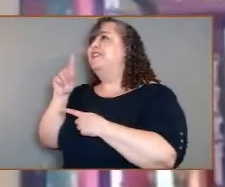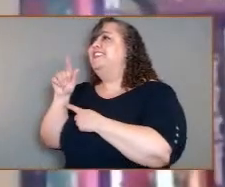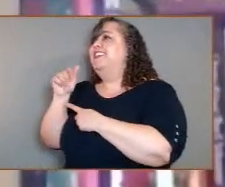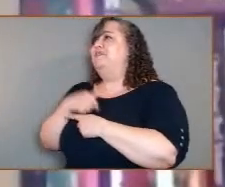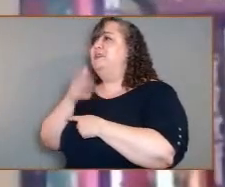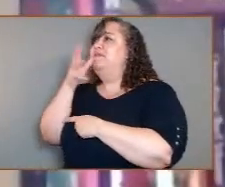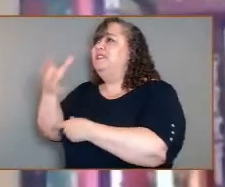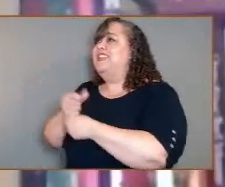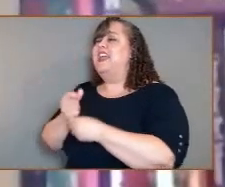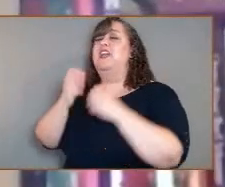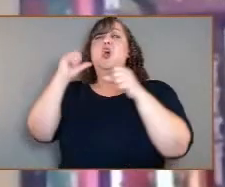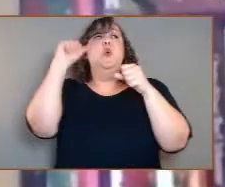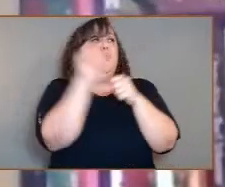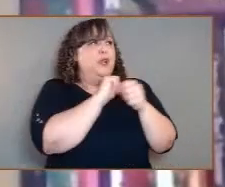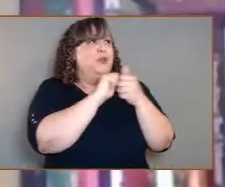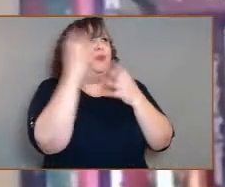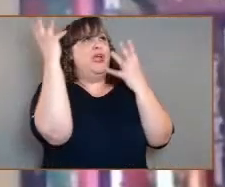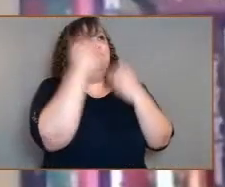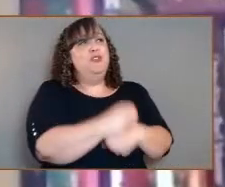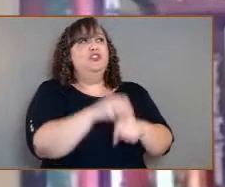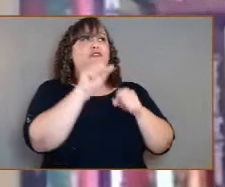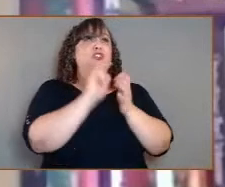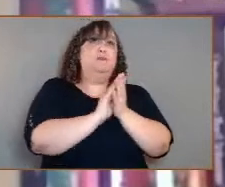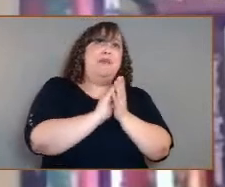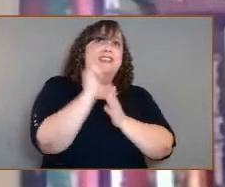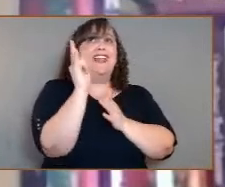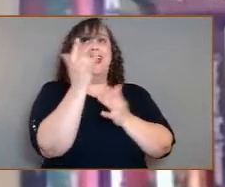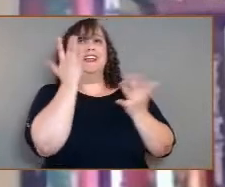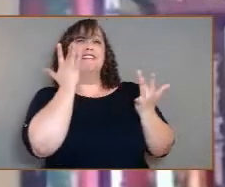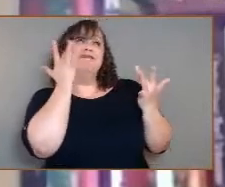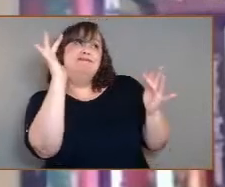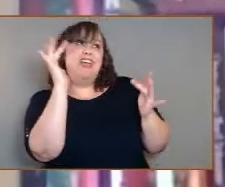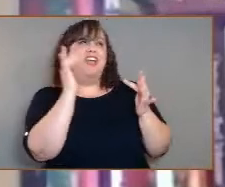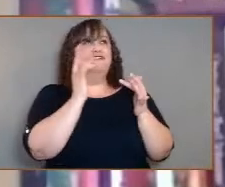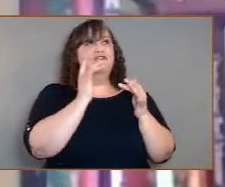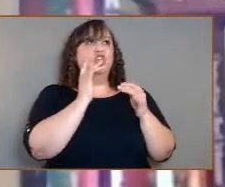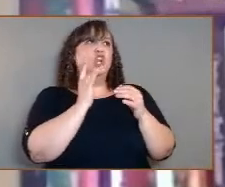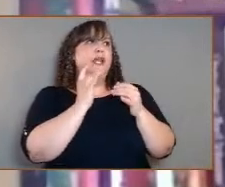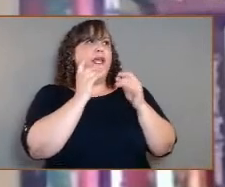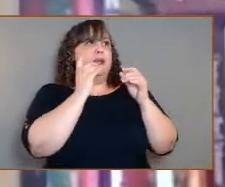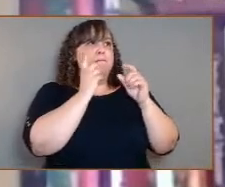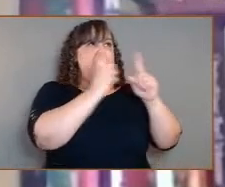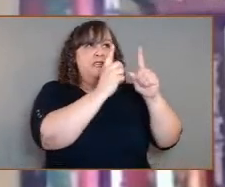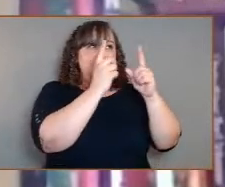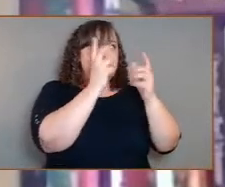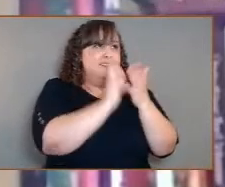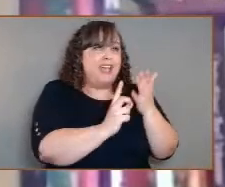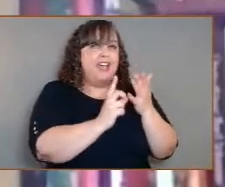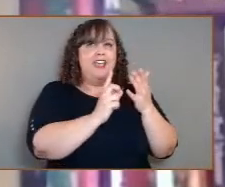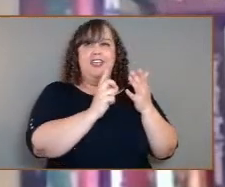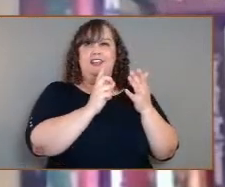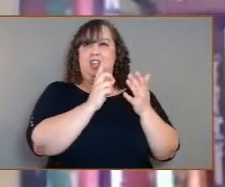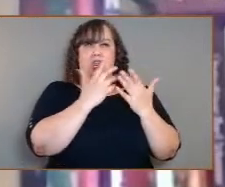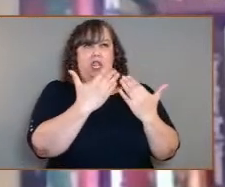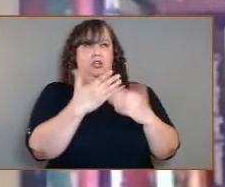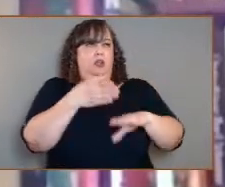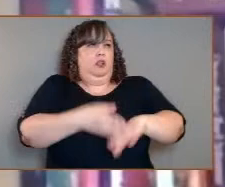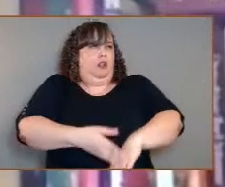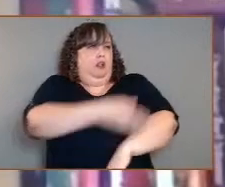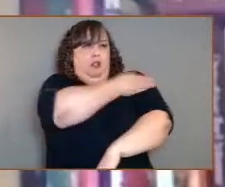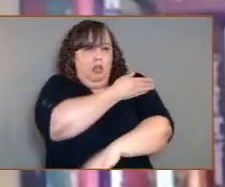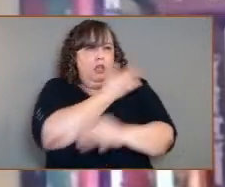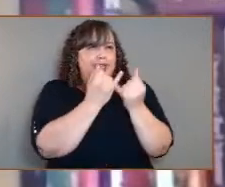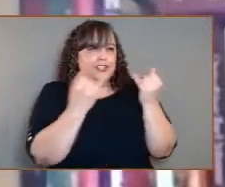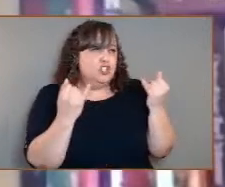spacecraft with clever mission design and state--the-art instruments and getting to making that happen, it would be tremendous